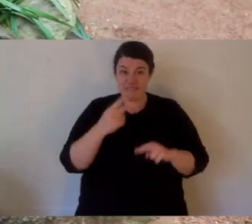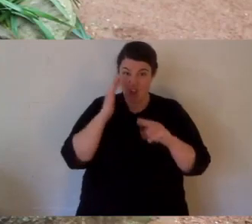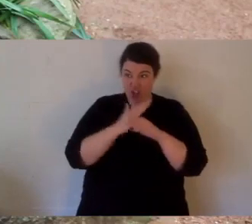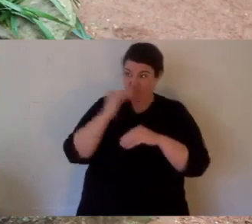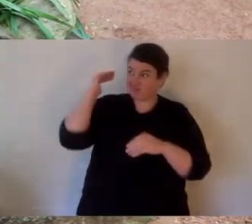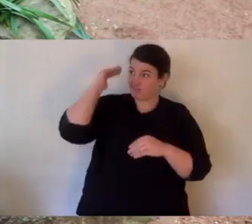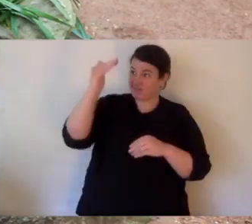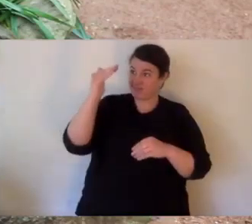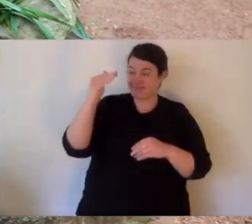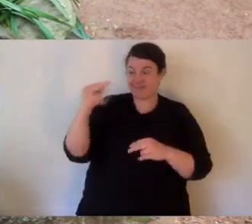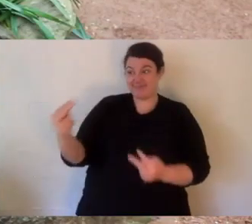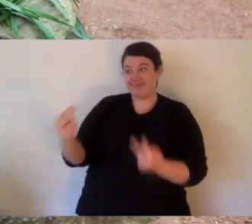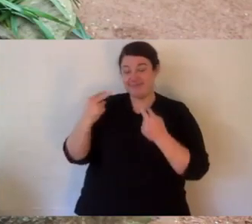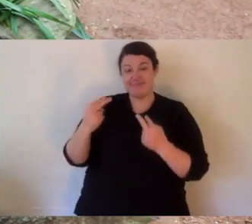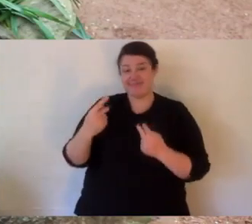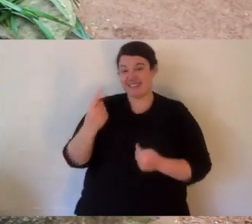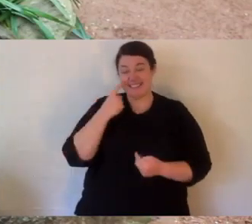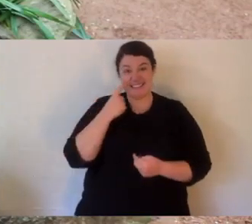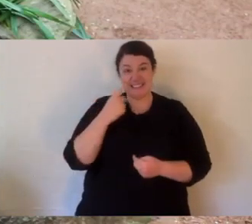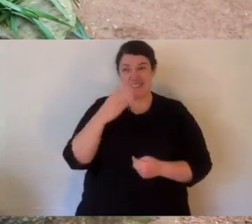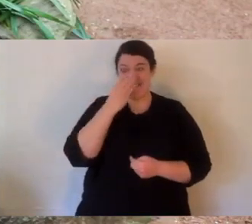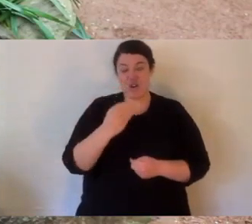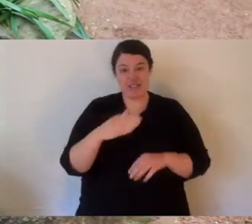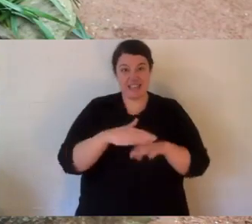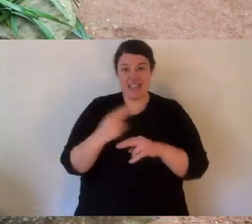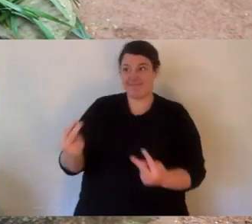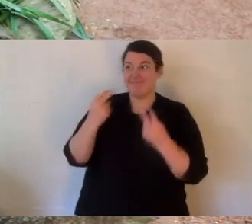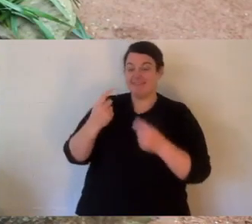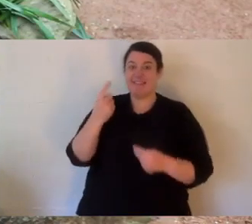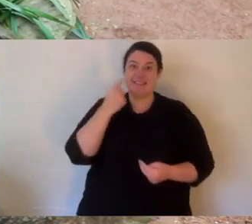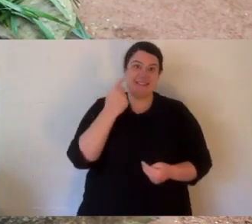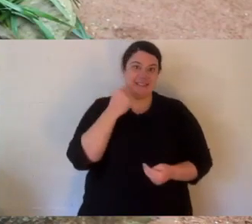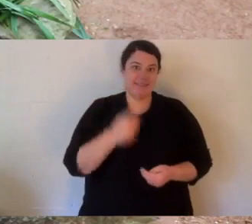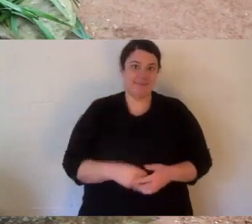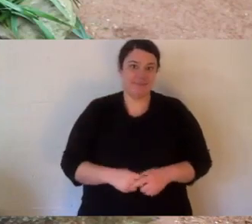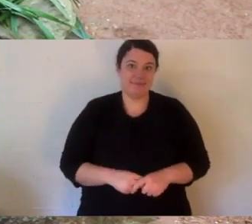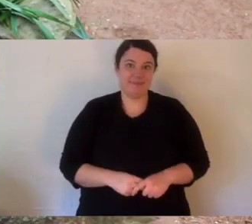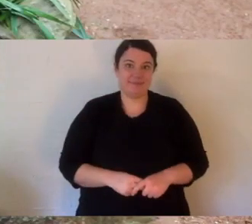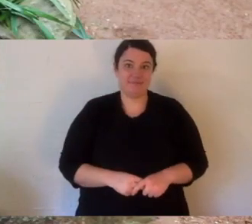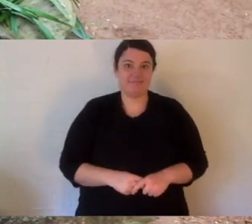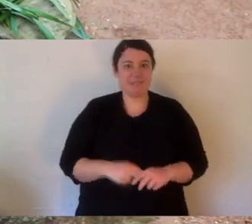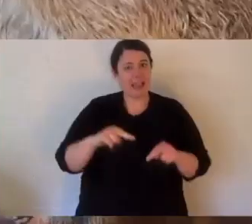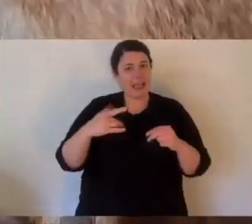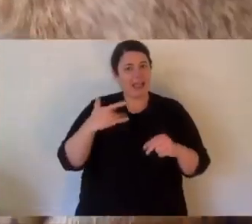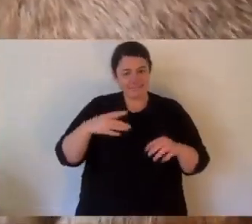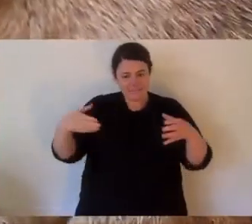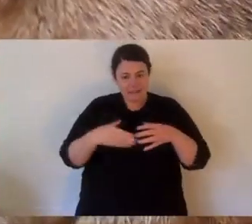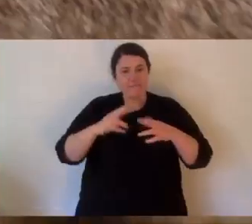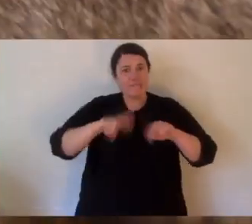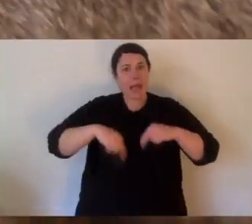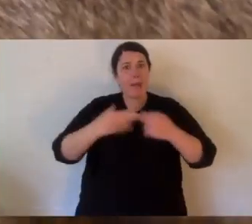native quolls that are most carnivorous marsupials. But when you hide like that, you are no match for a fox or cat.